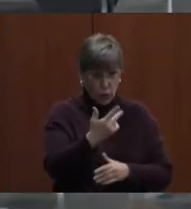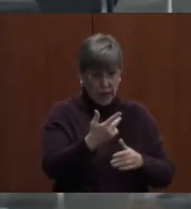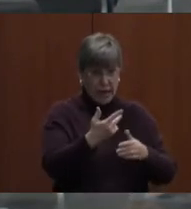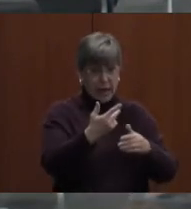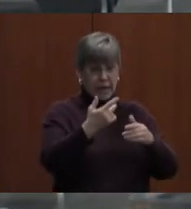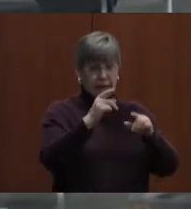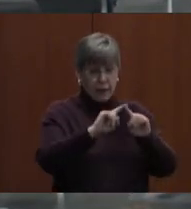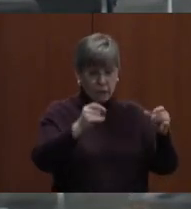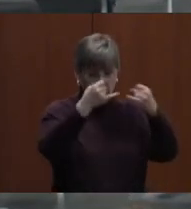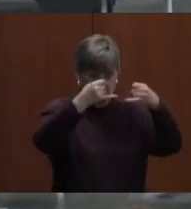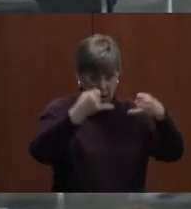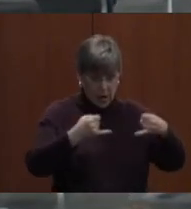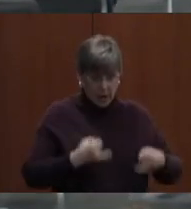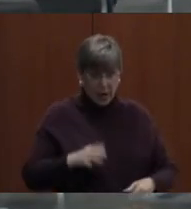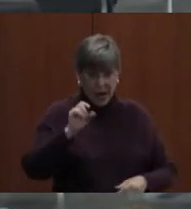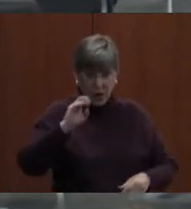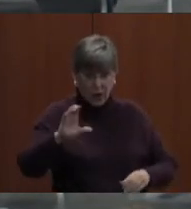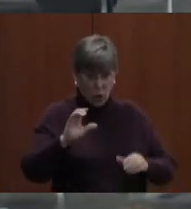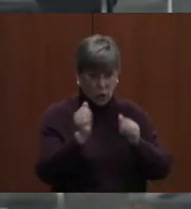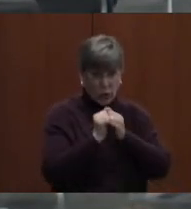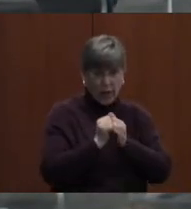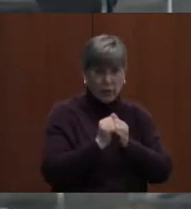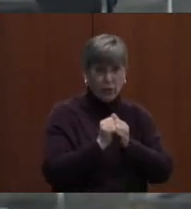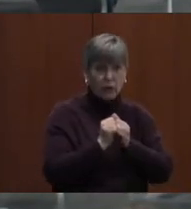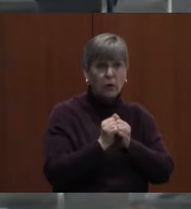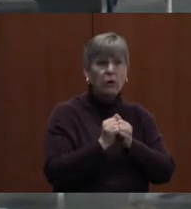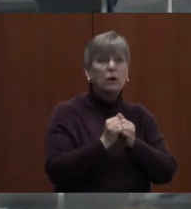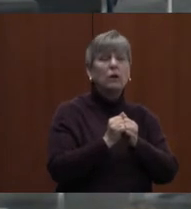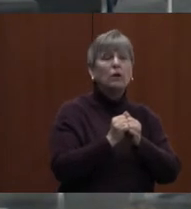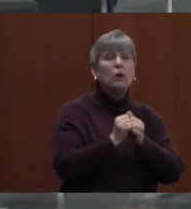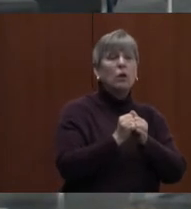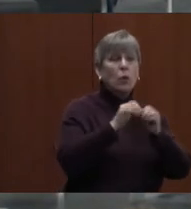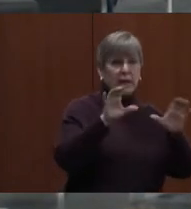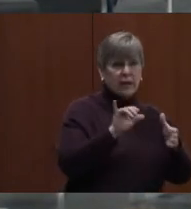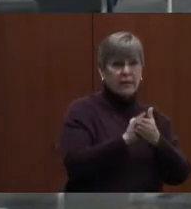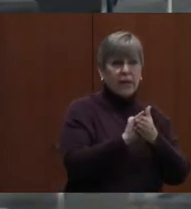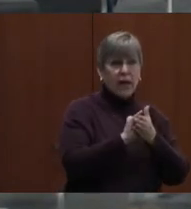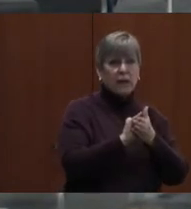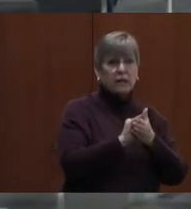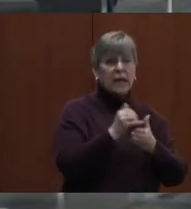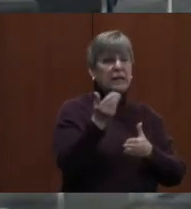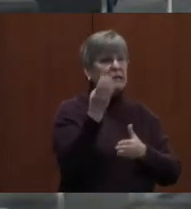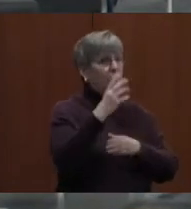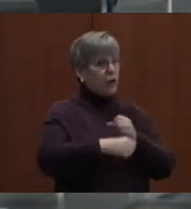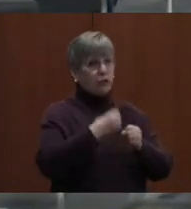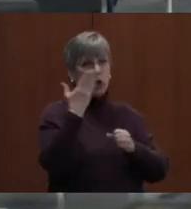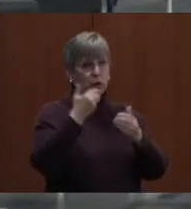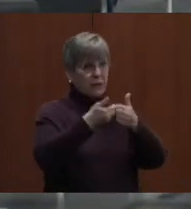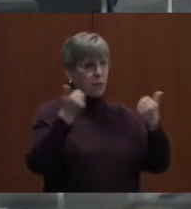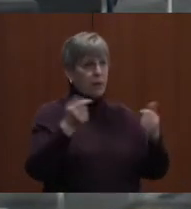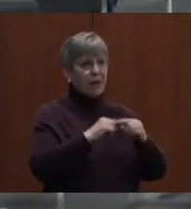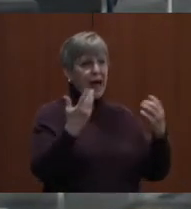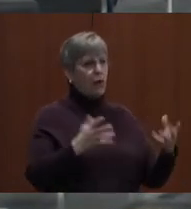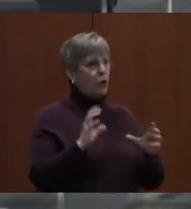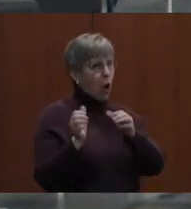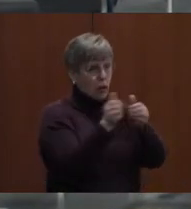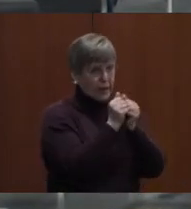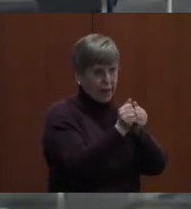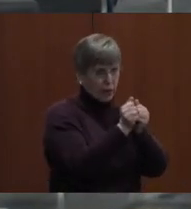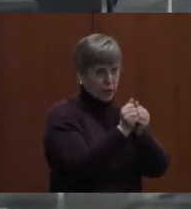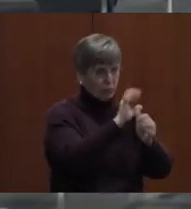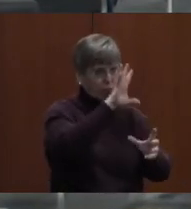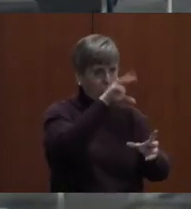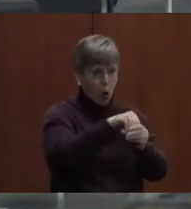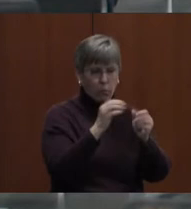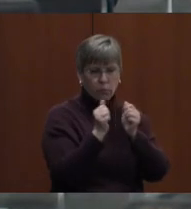lines. Eric, are they all together? We used to several years ago, but now they're all together. And how many federal counselors are